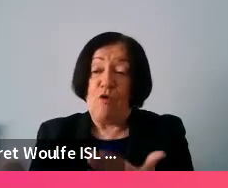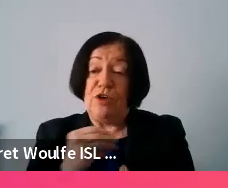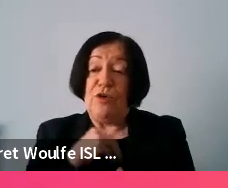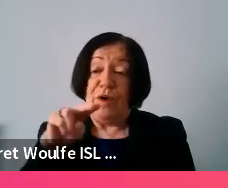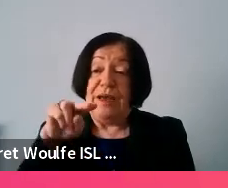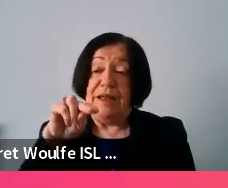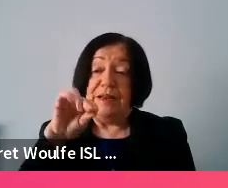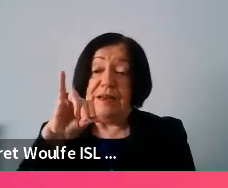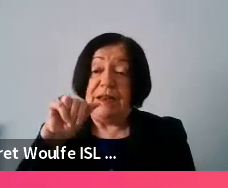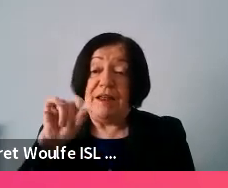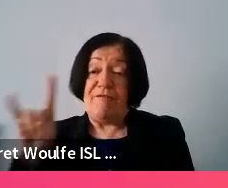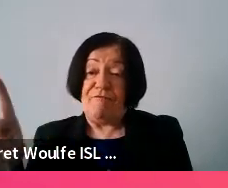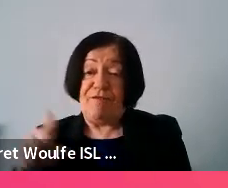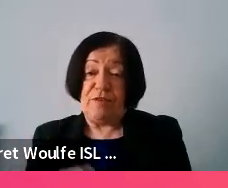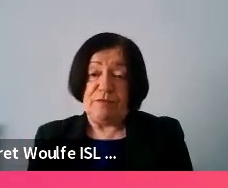neve